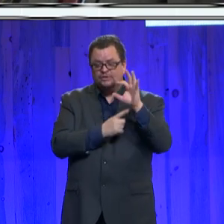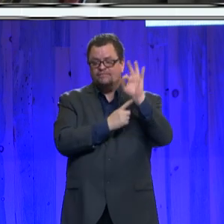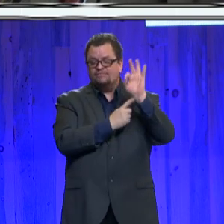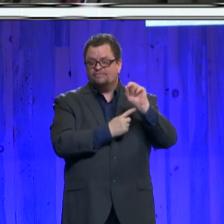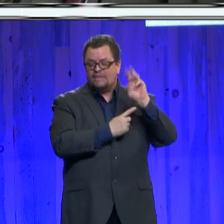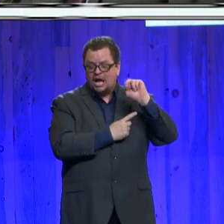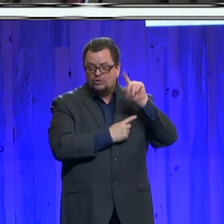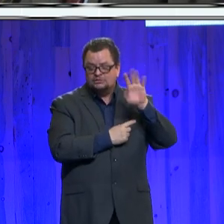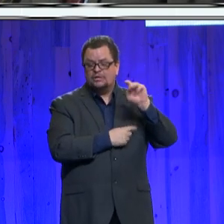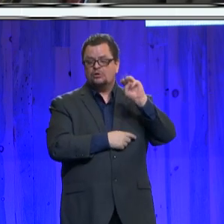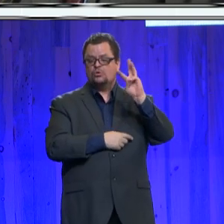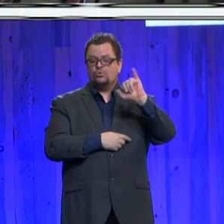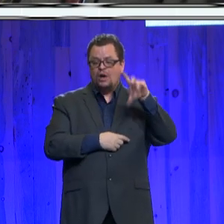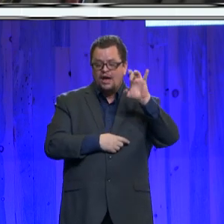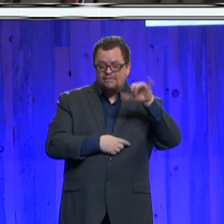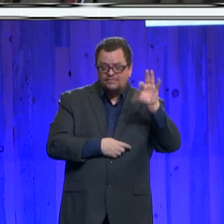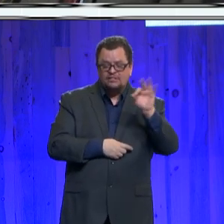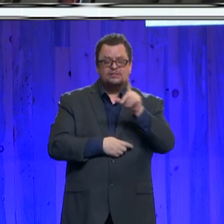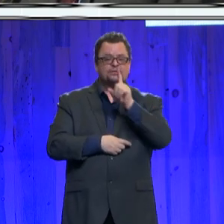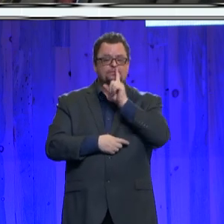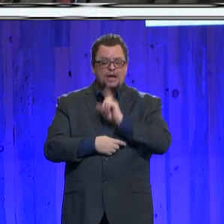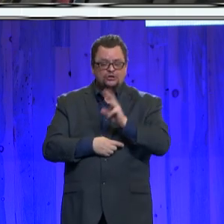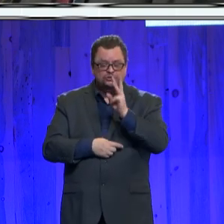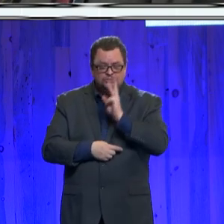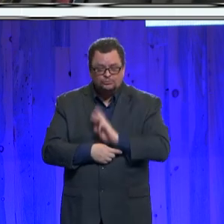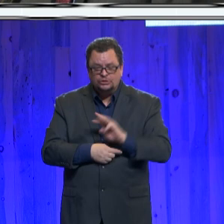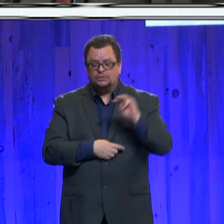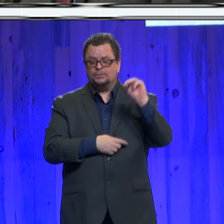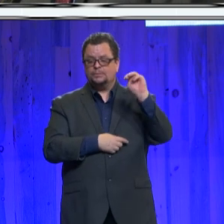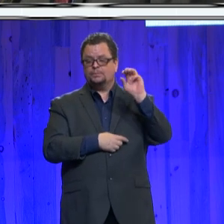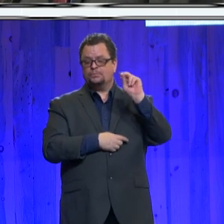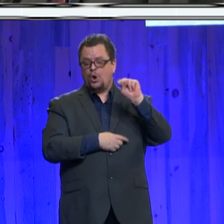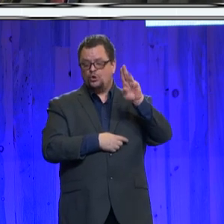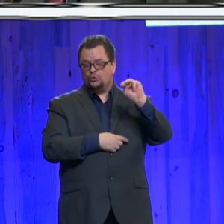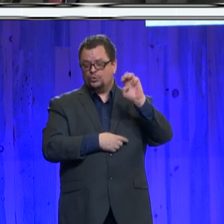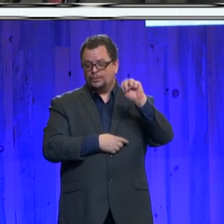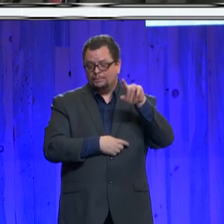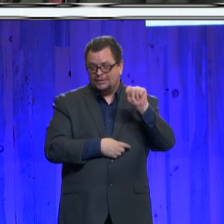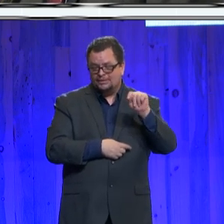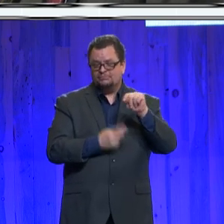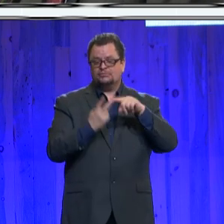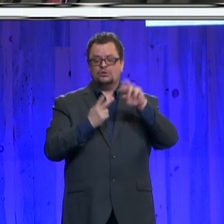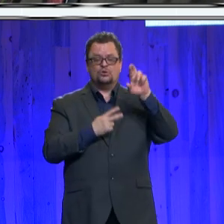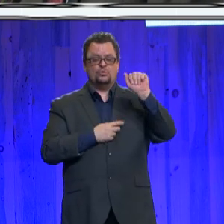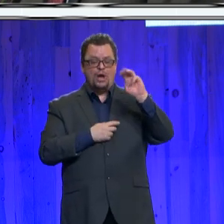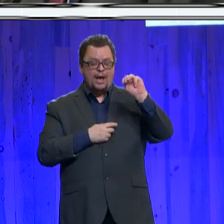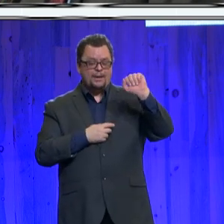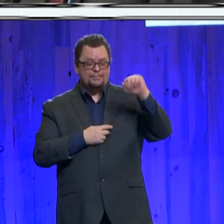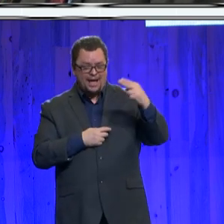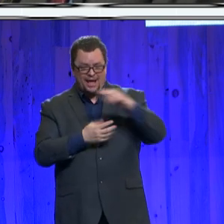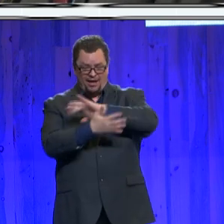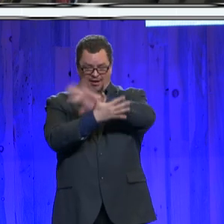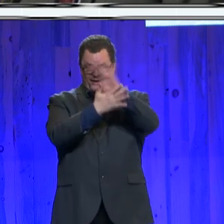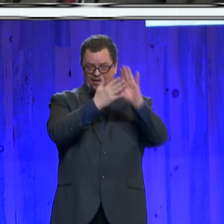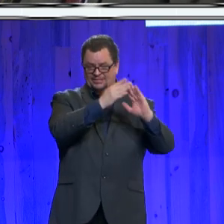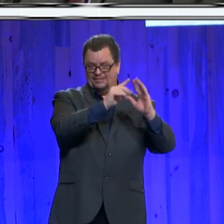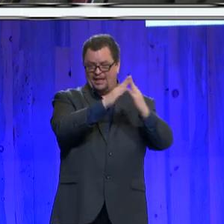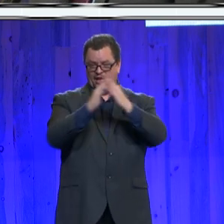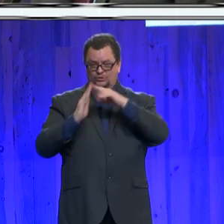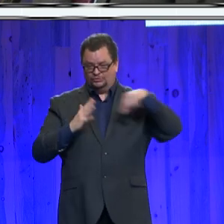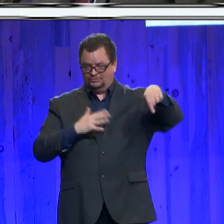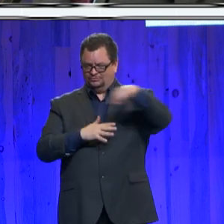Manitou Springs, Monument, Palmer Lake, and Ramah for their commitment to work together. And I